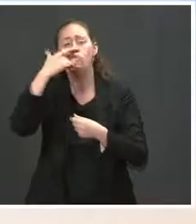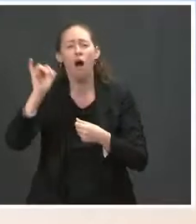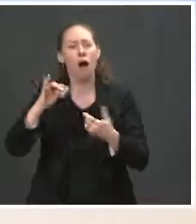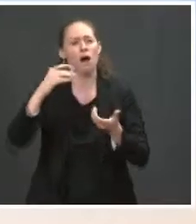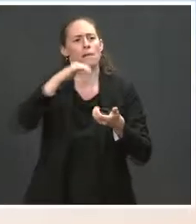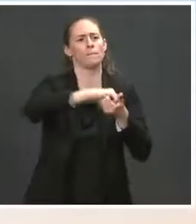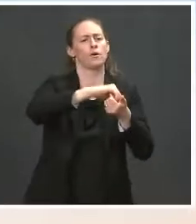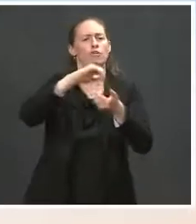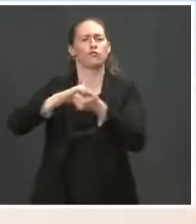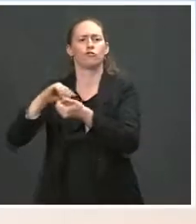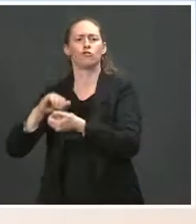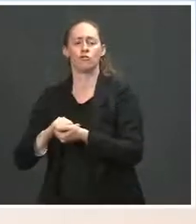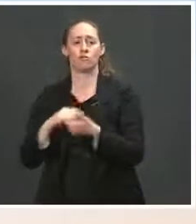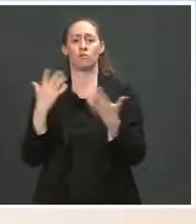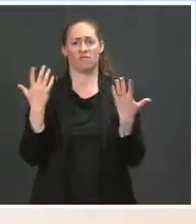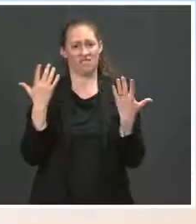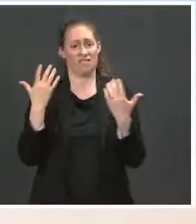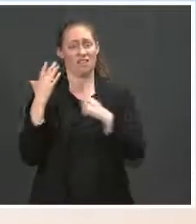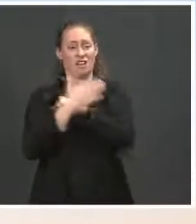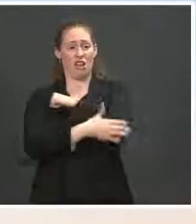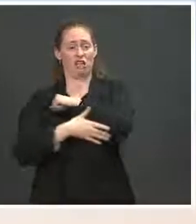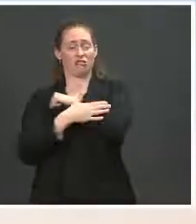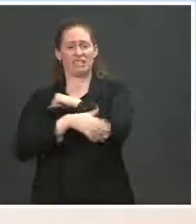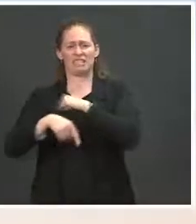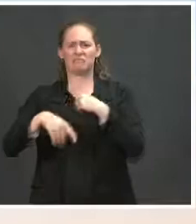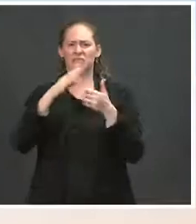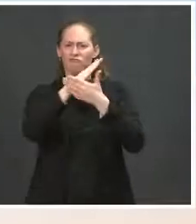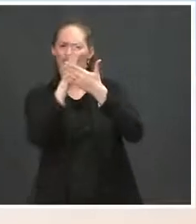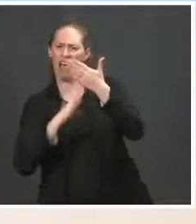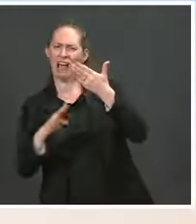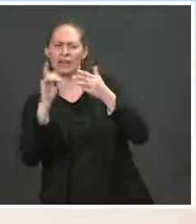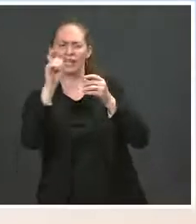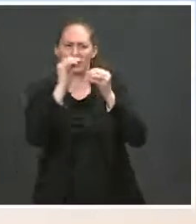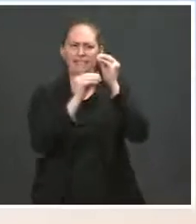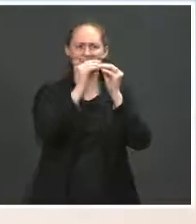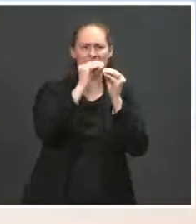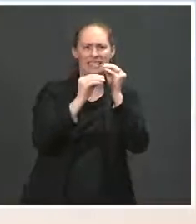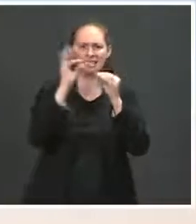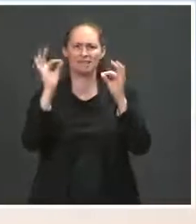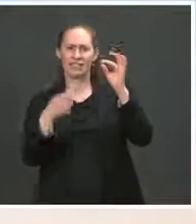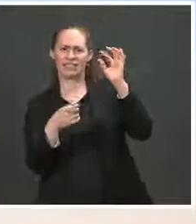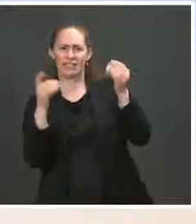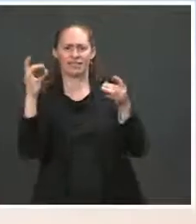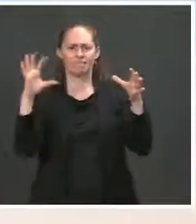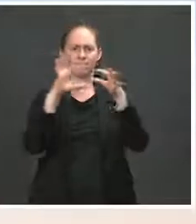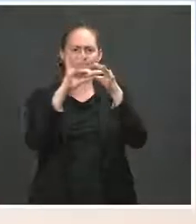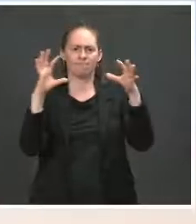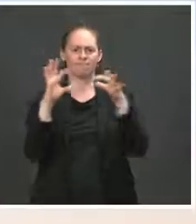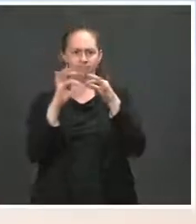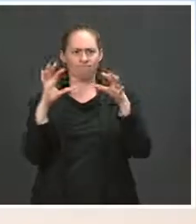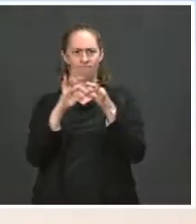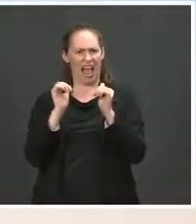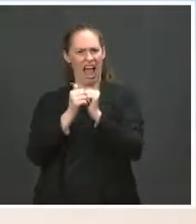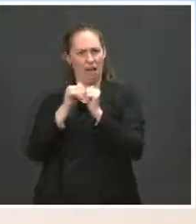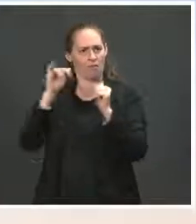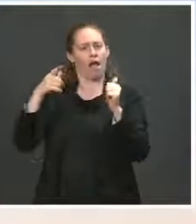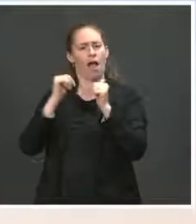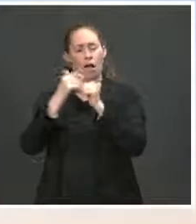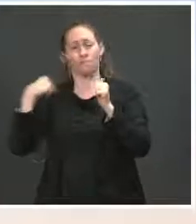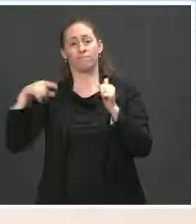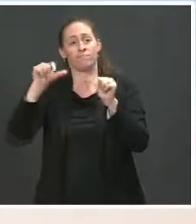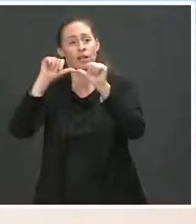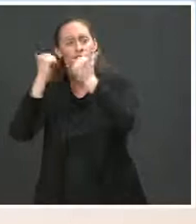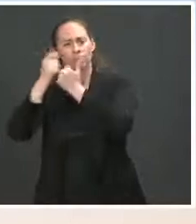our nation to nation relationships, then that means every federal agency needs to be thinking boldly about